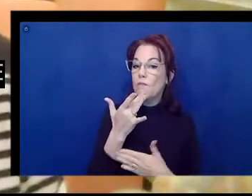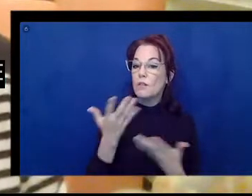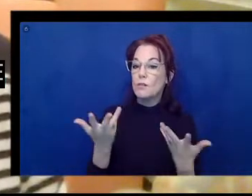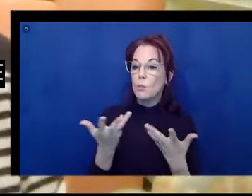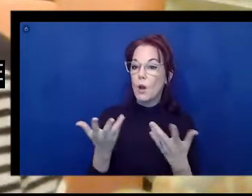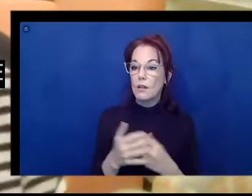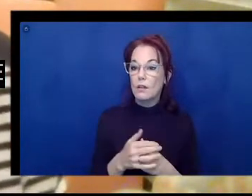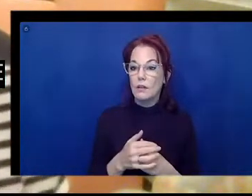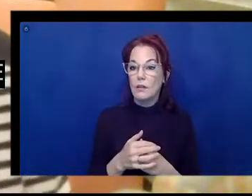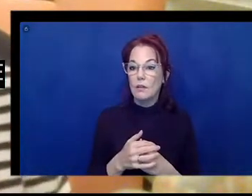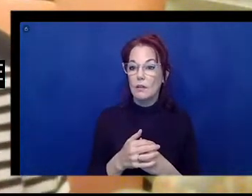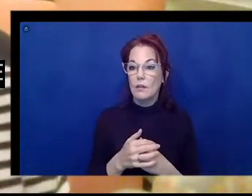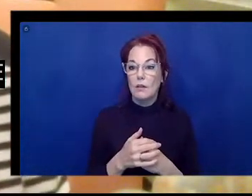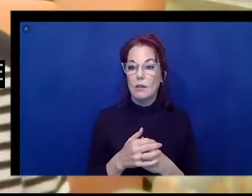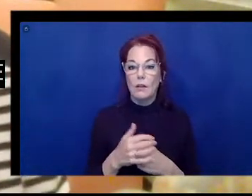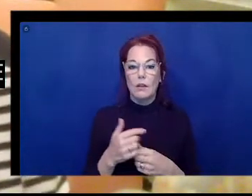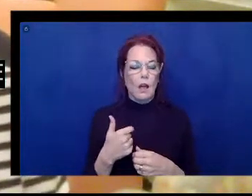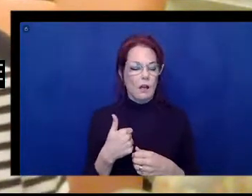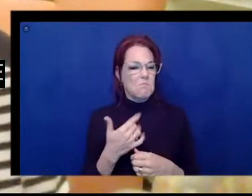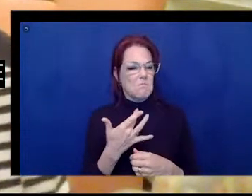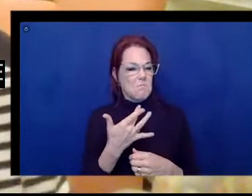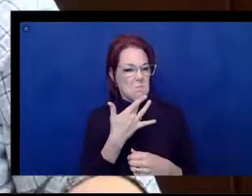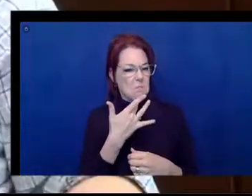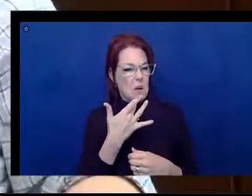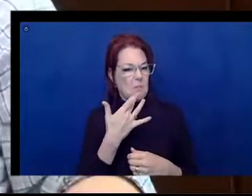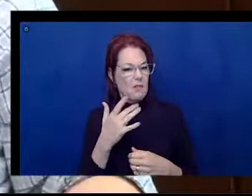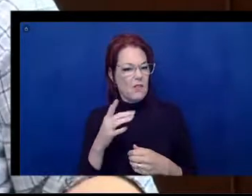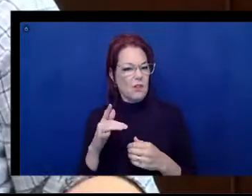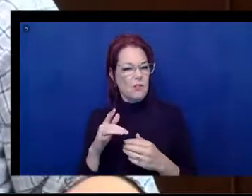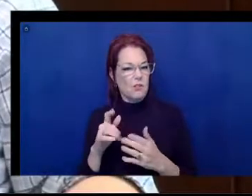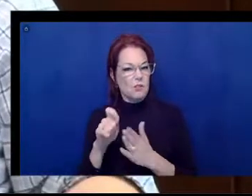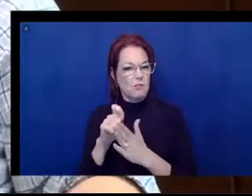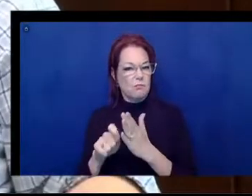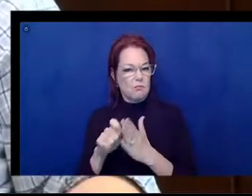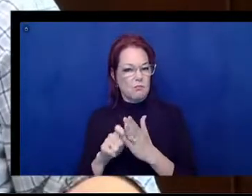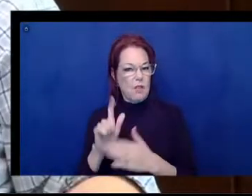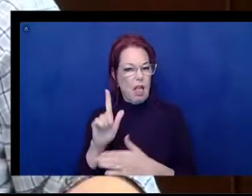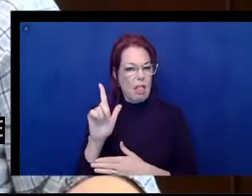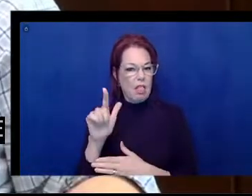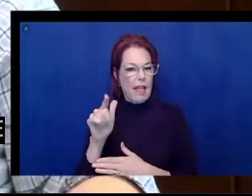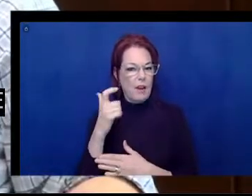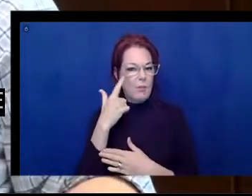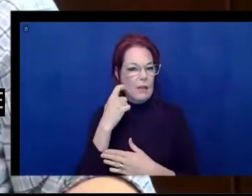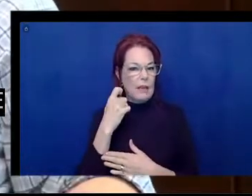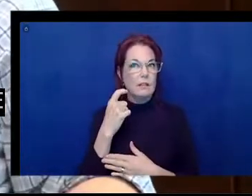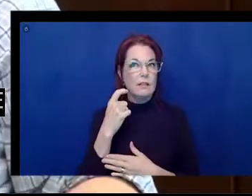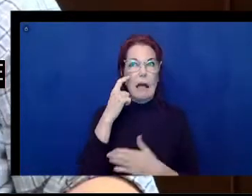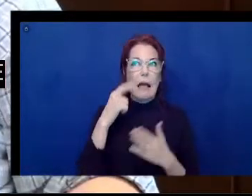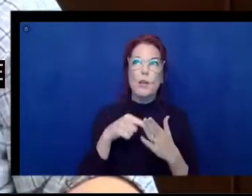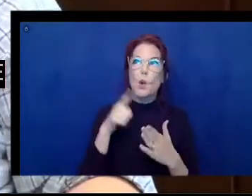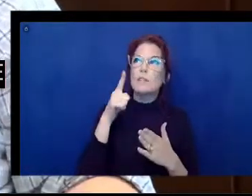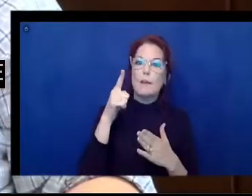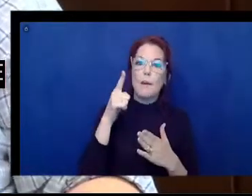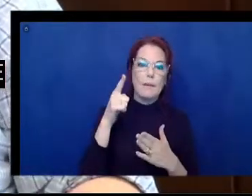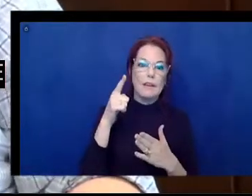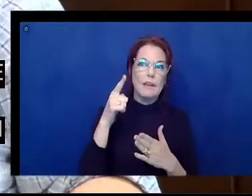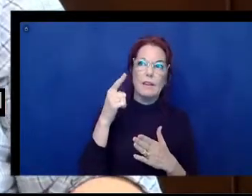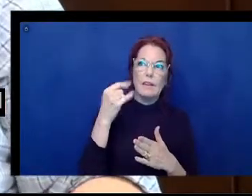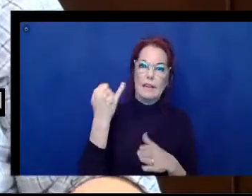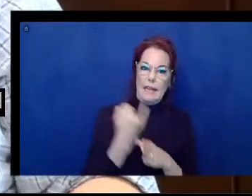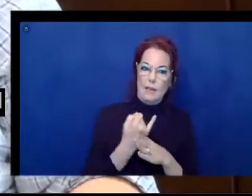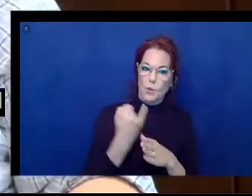I would take it off record if you can, because we just had someone interrupt us on the loudspeaker here. Oh, okay. I'm sorry.